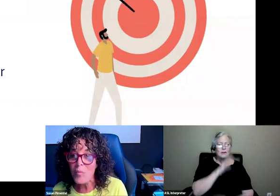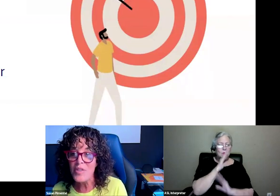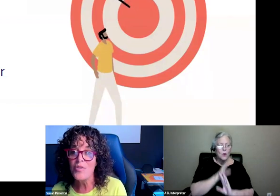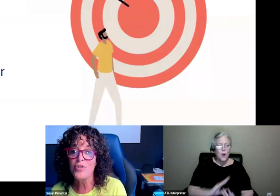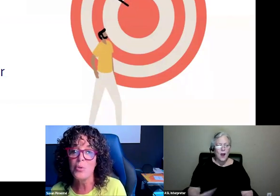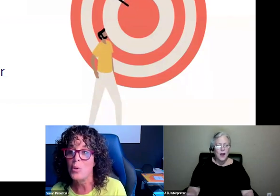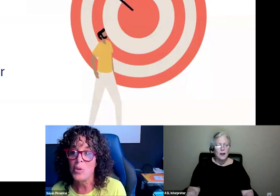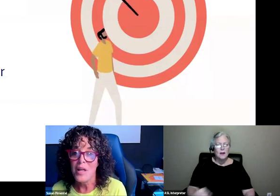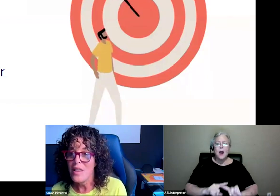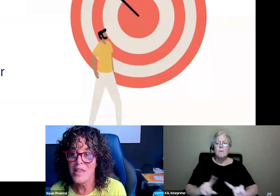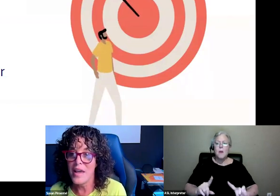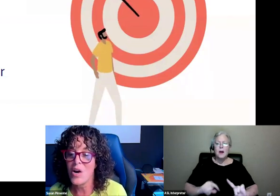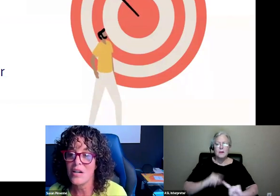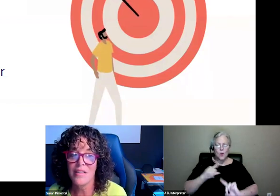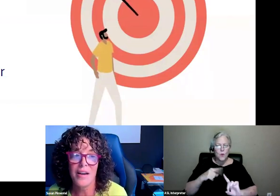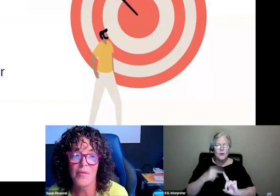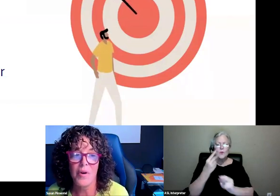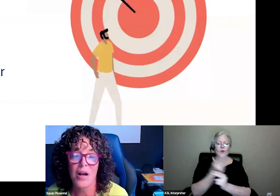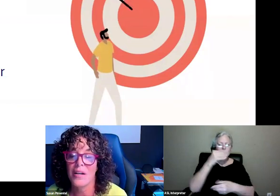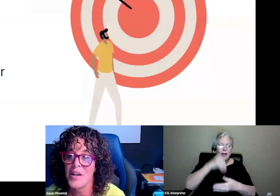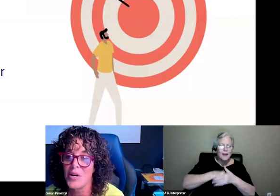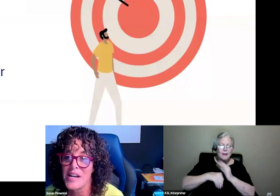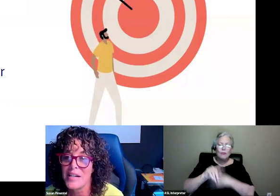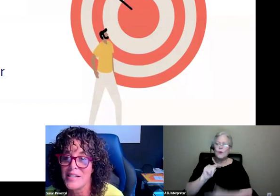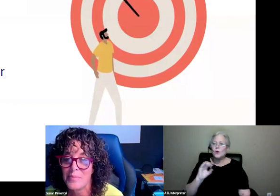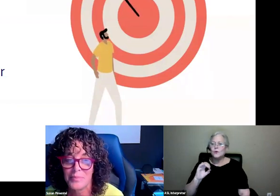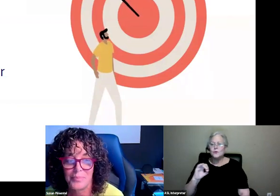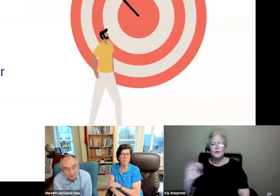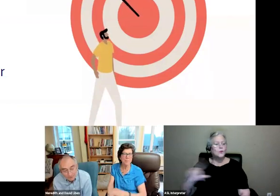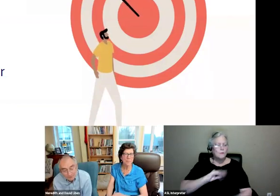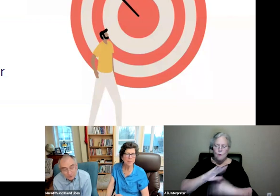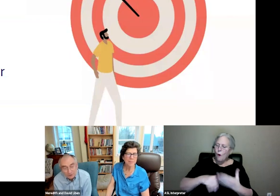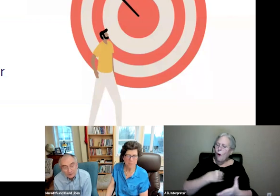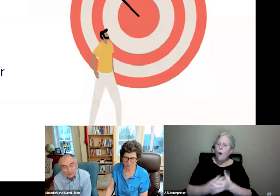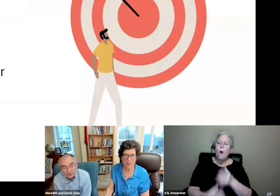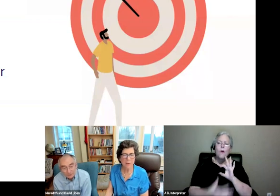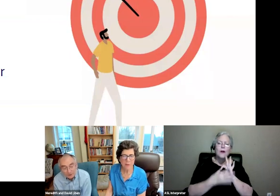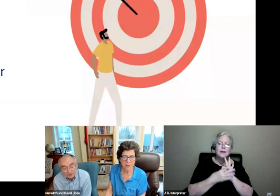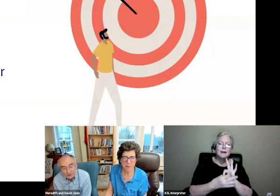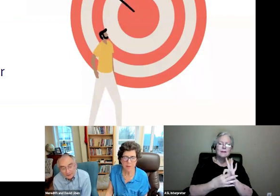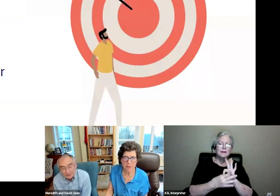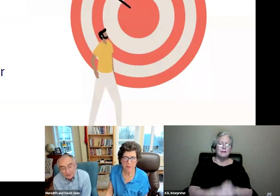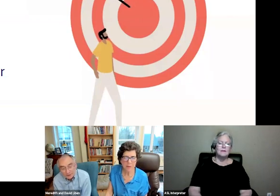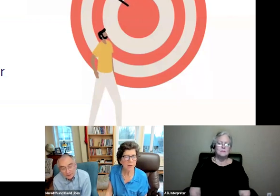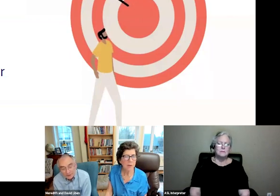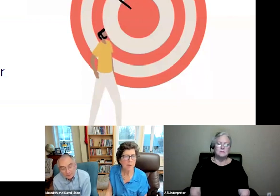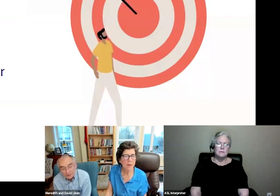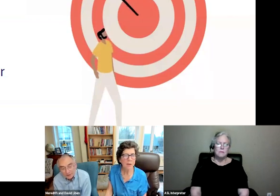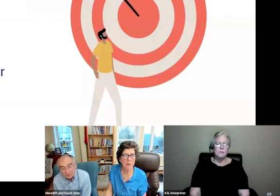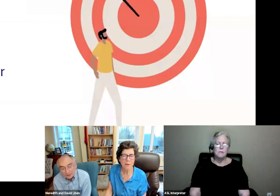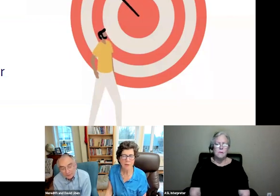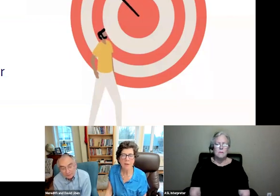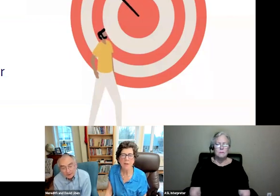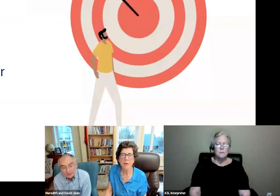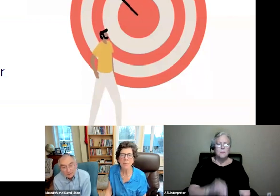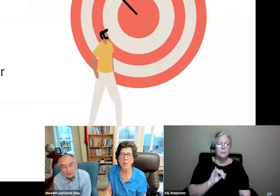when you get within the tool, they are connected. Let me just quickly address something that doesn't get the attention it deserves, and